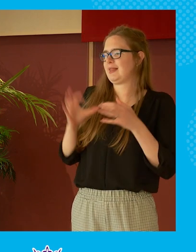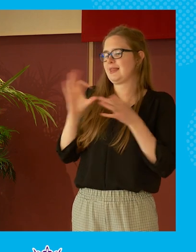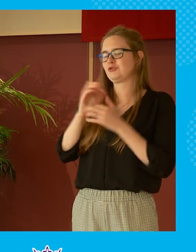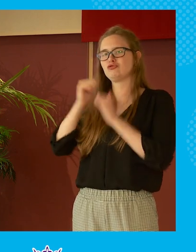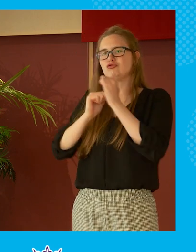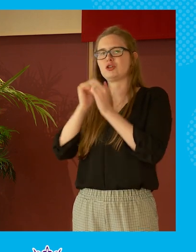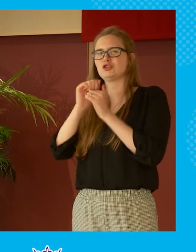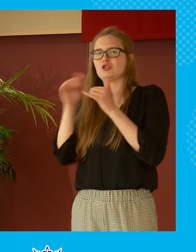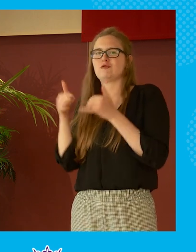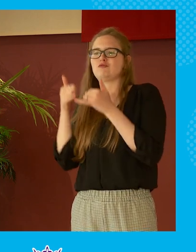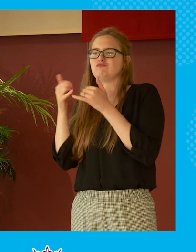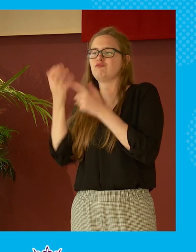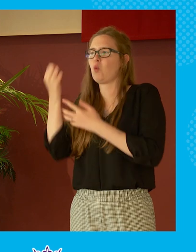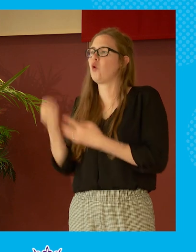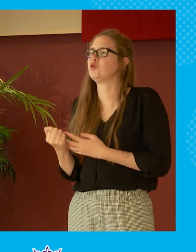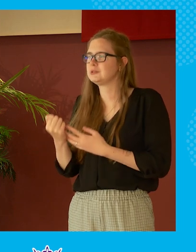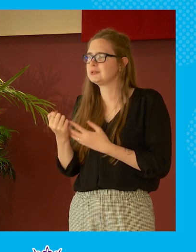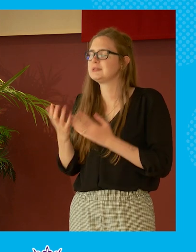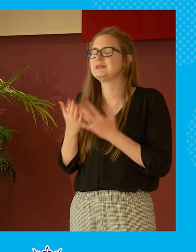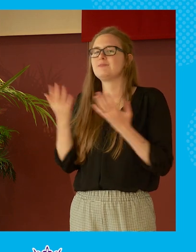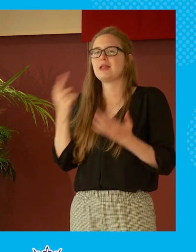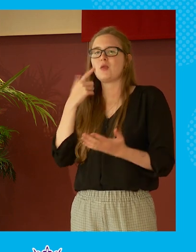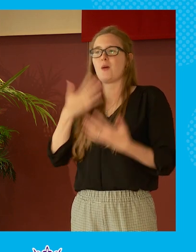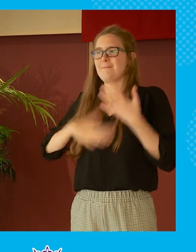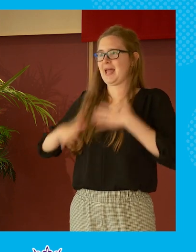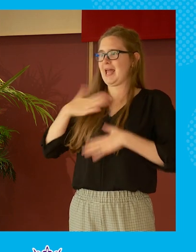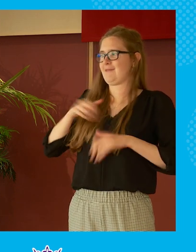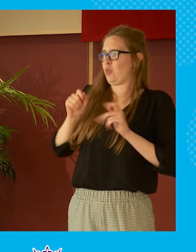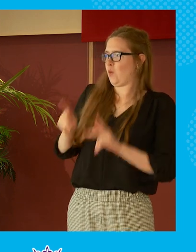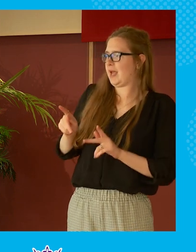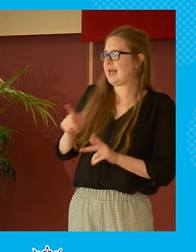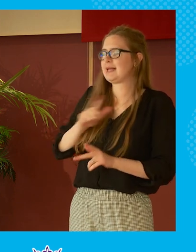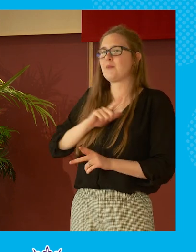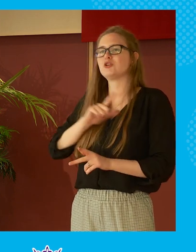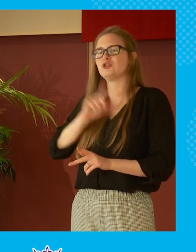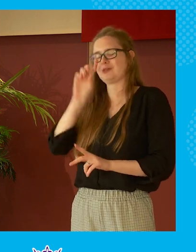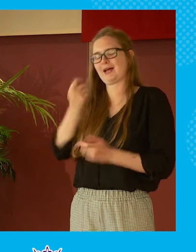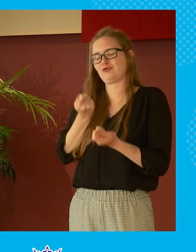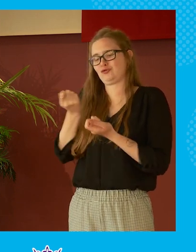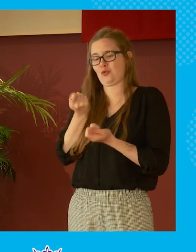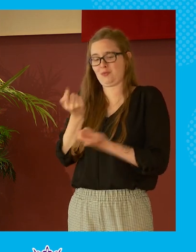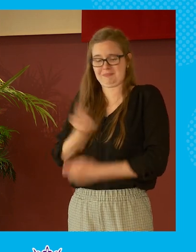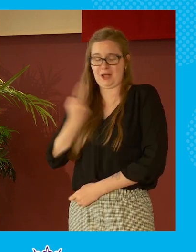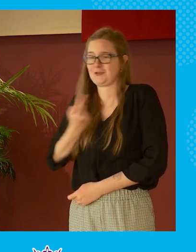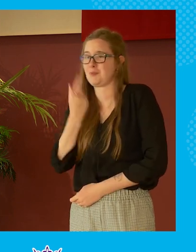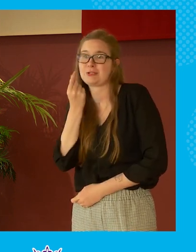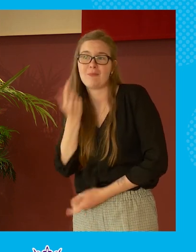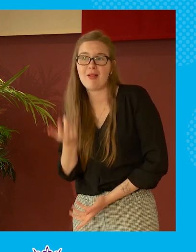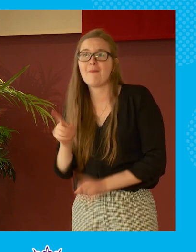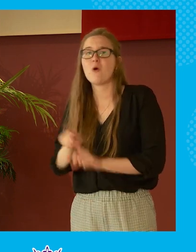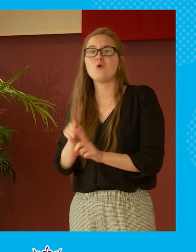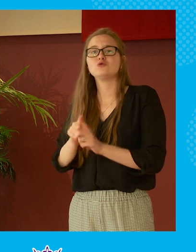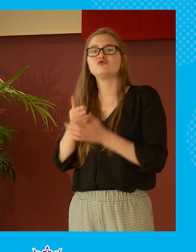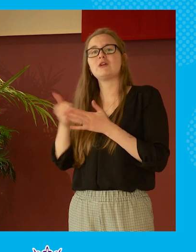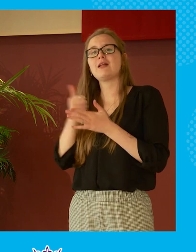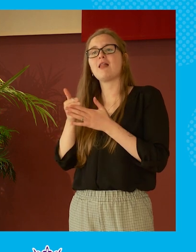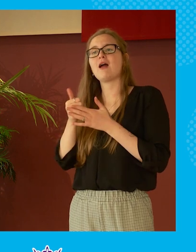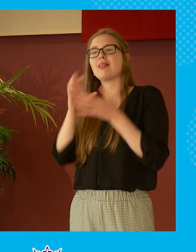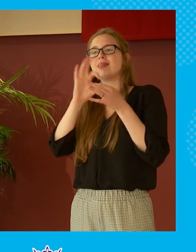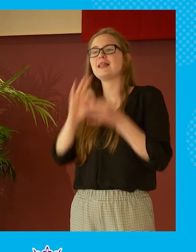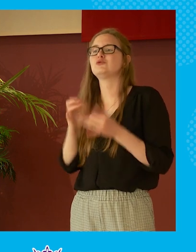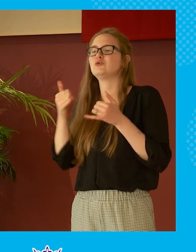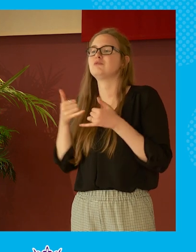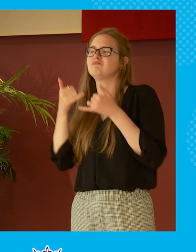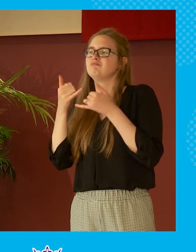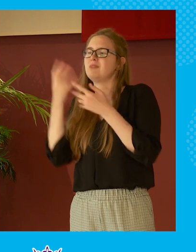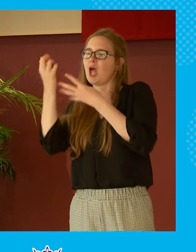rewards and the reason why people behave in the way in which they behave is sometimes because they can't control themselves but very often it's because of the rewards that